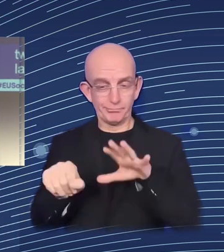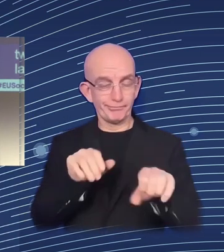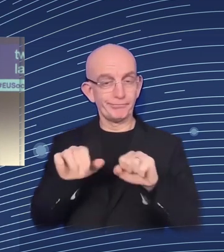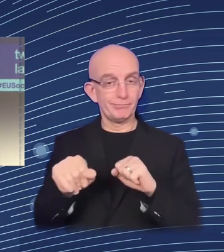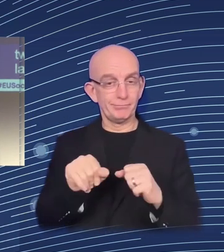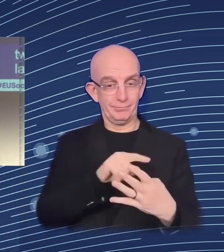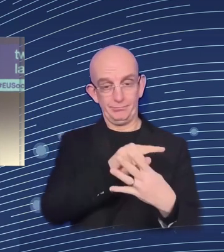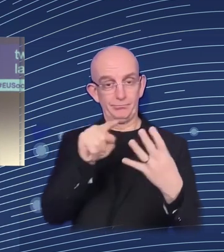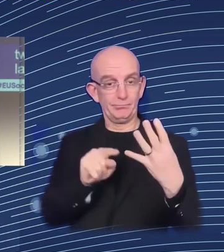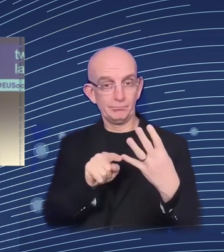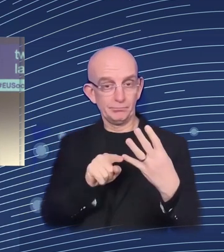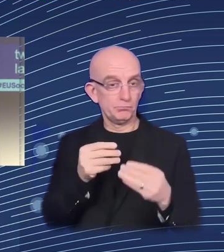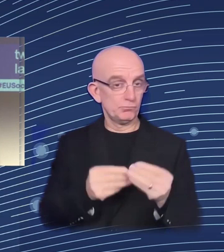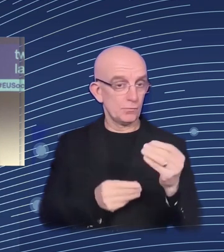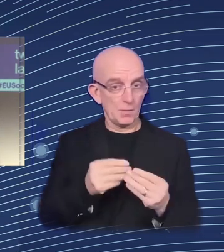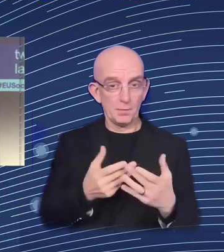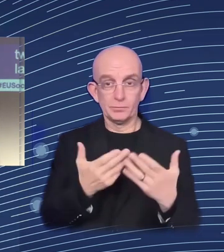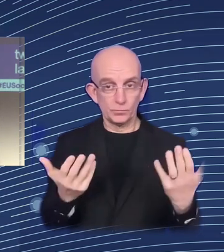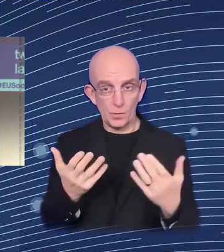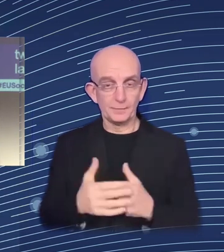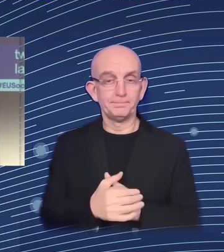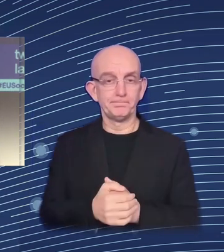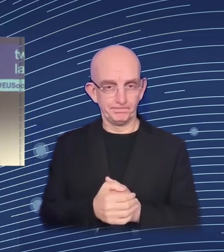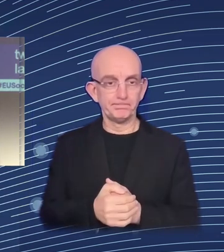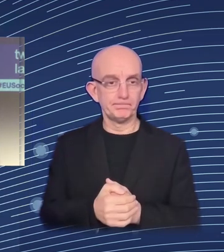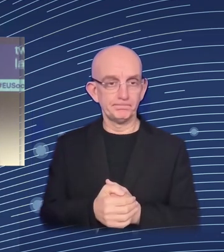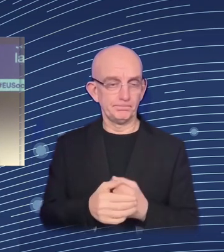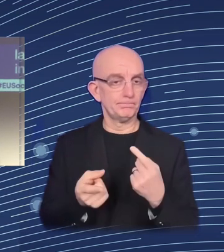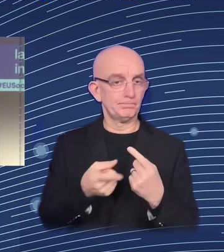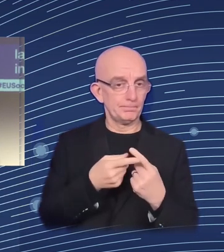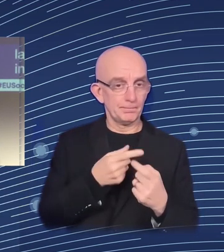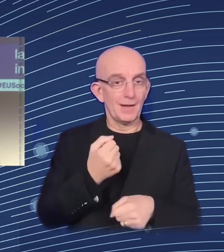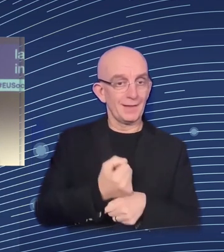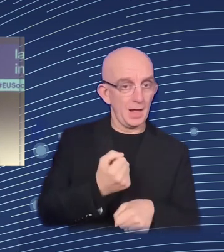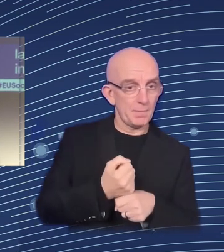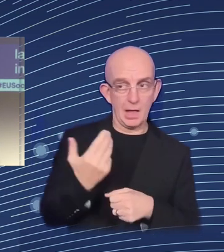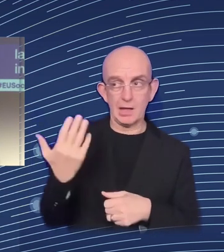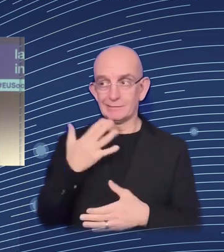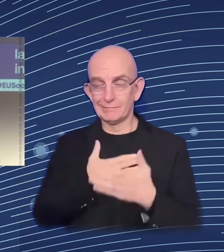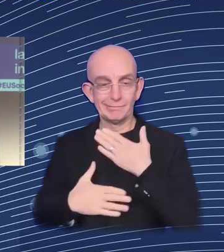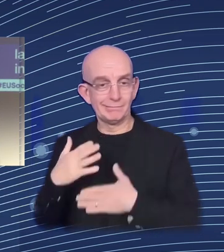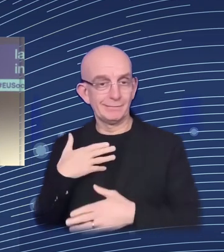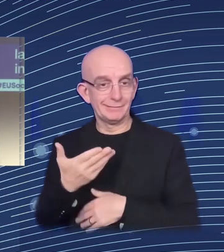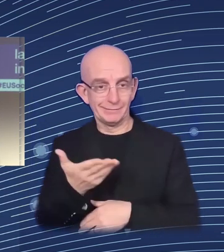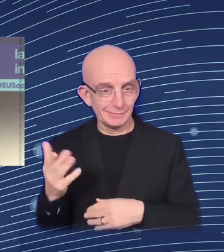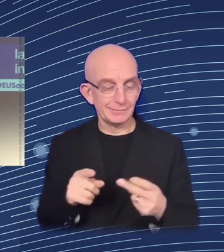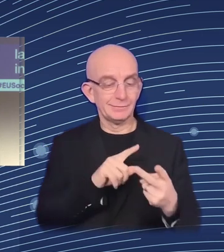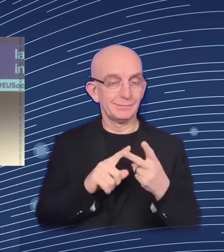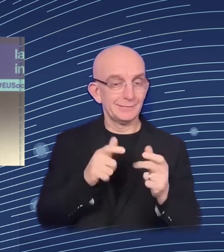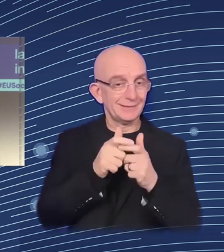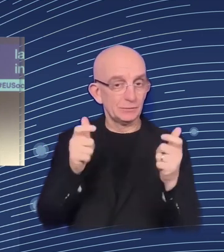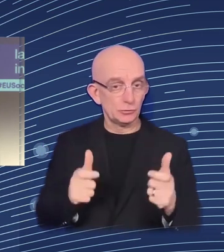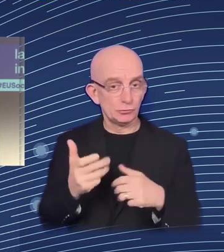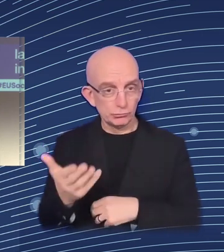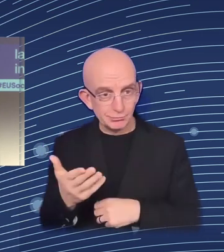of mechanism that I have in mind for labor demand is basically